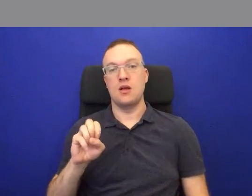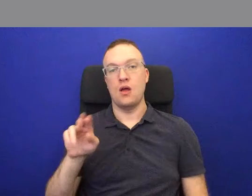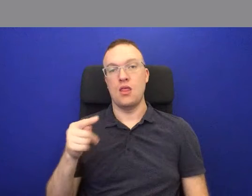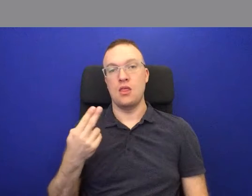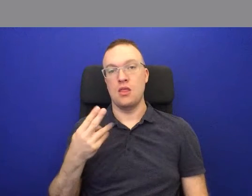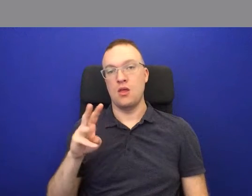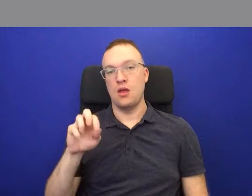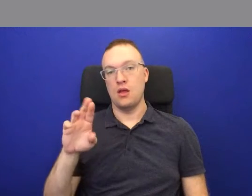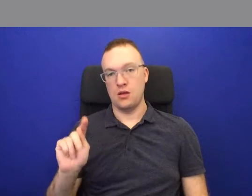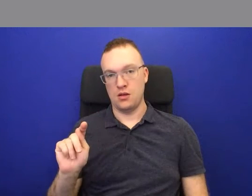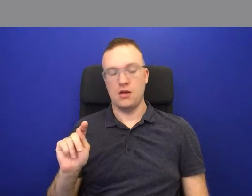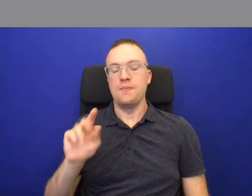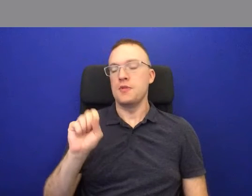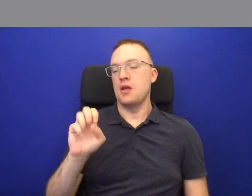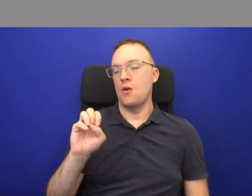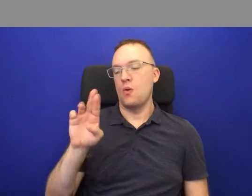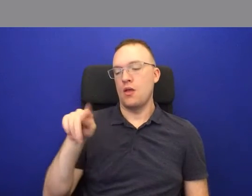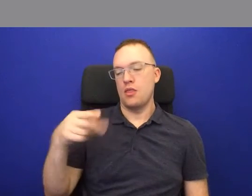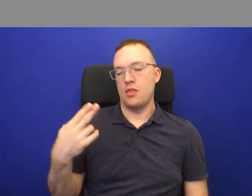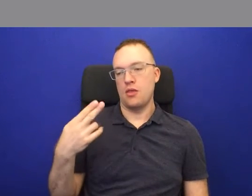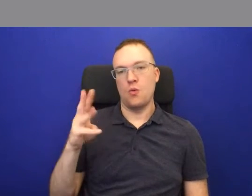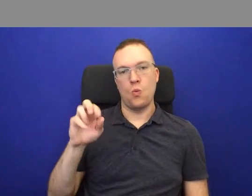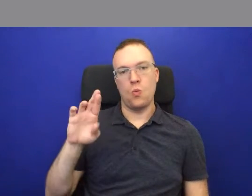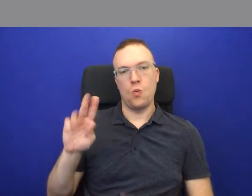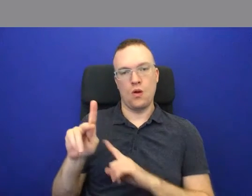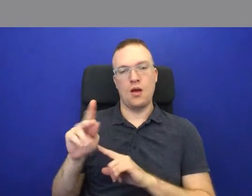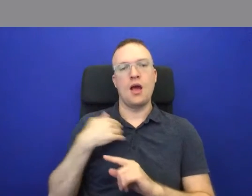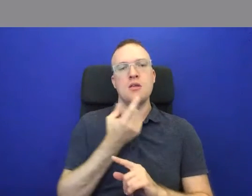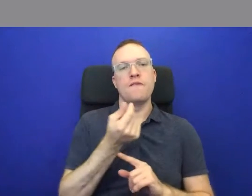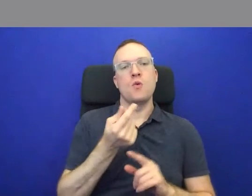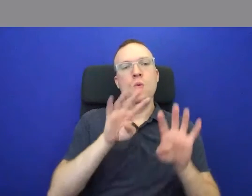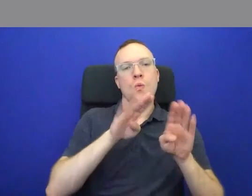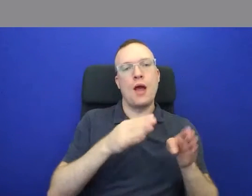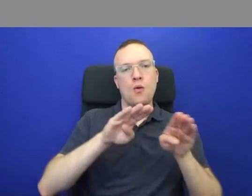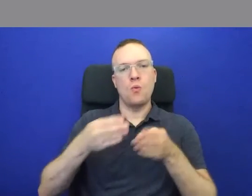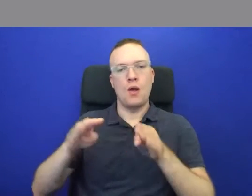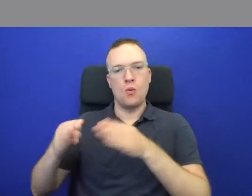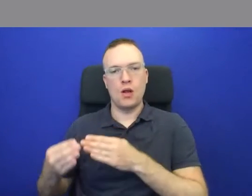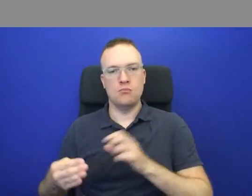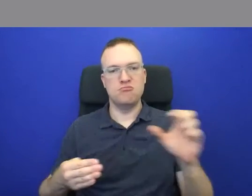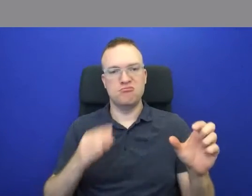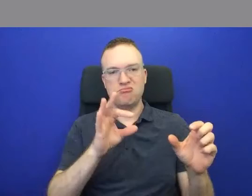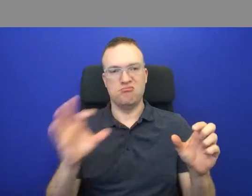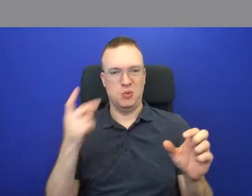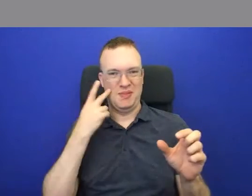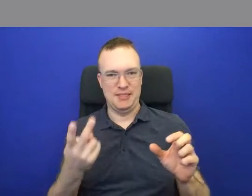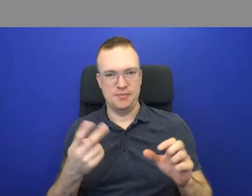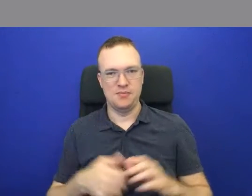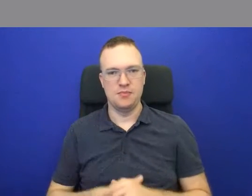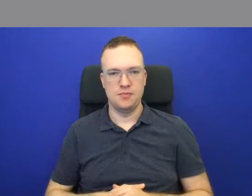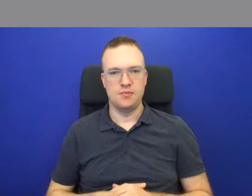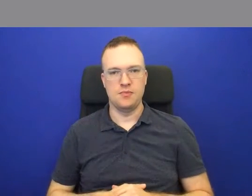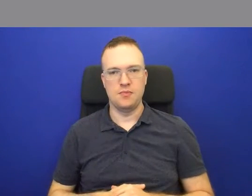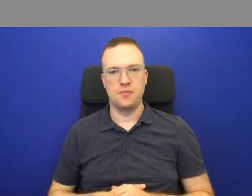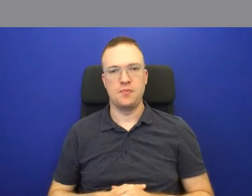you can see Southwark has a couple of round theatres, one in fact is a bear-hitting pit. You'll